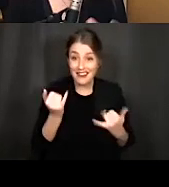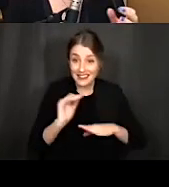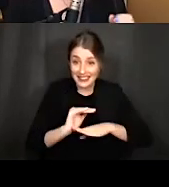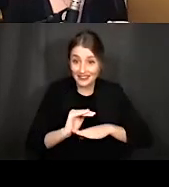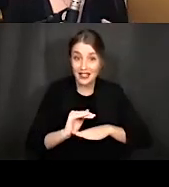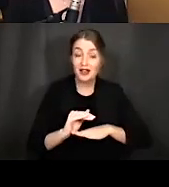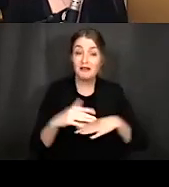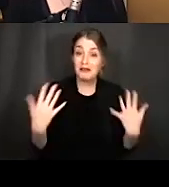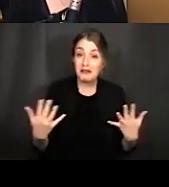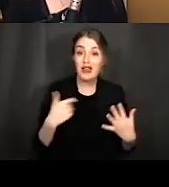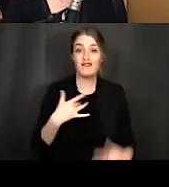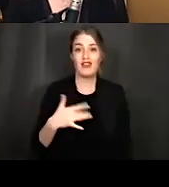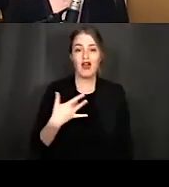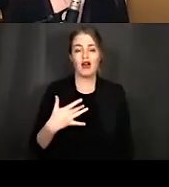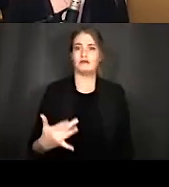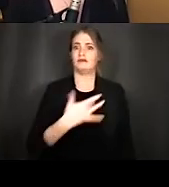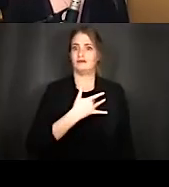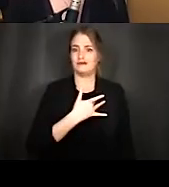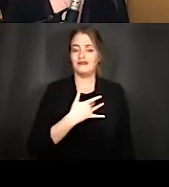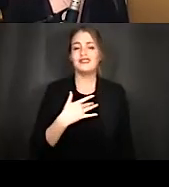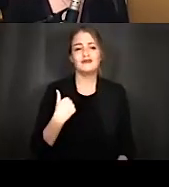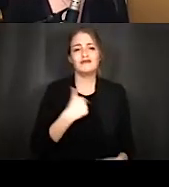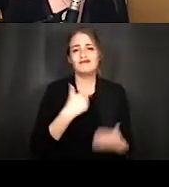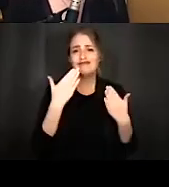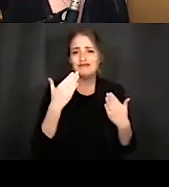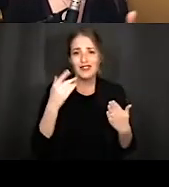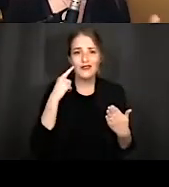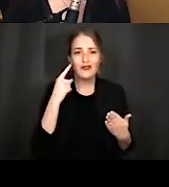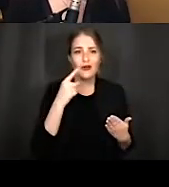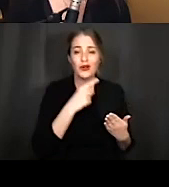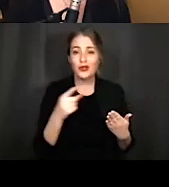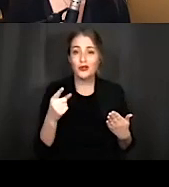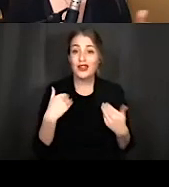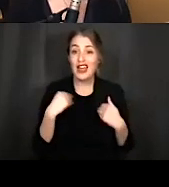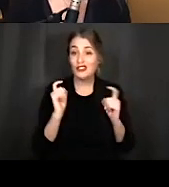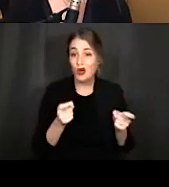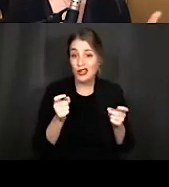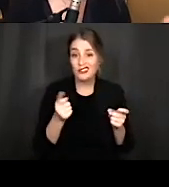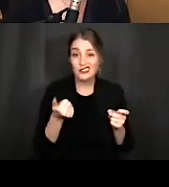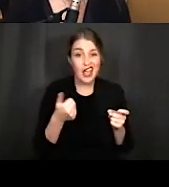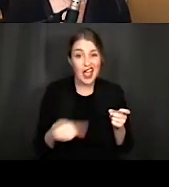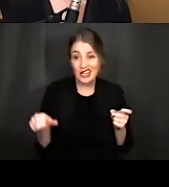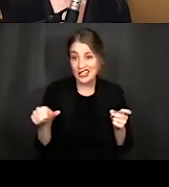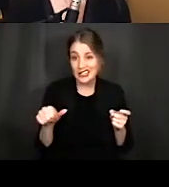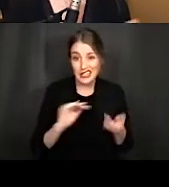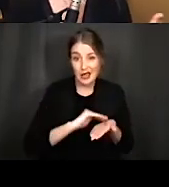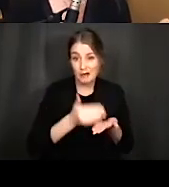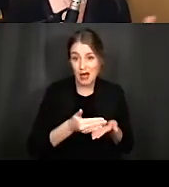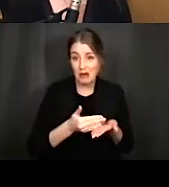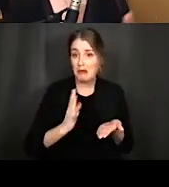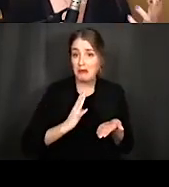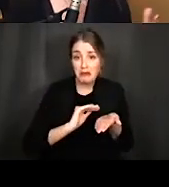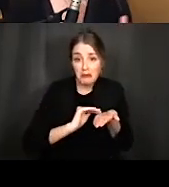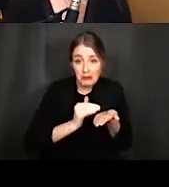and you feel compelled and we would be grateful to have a donation of any size uh even a